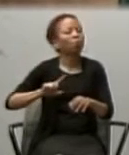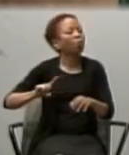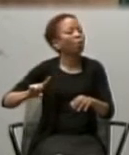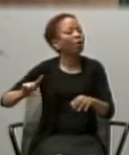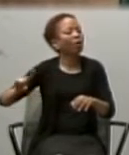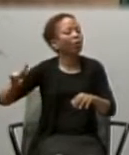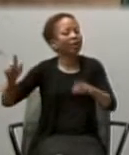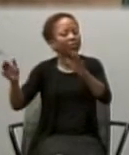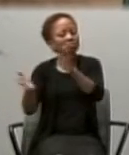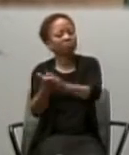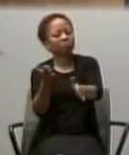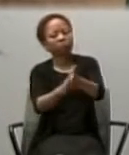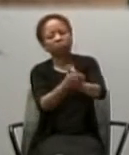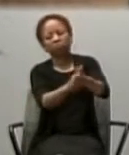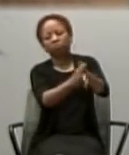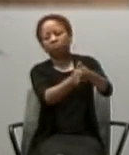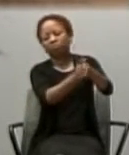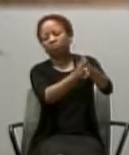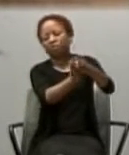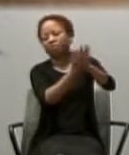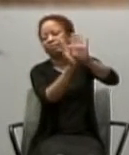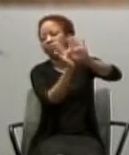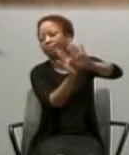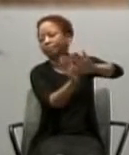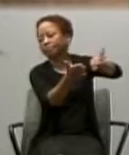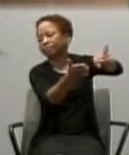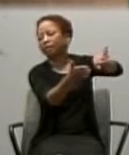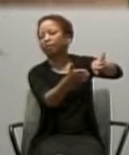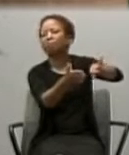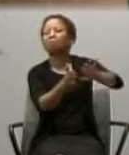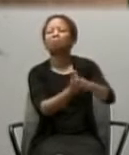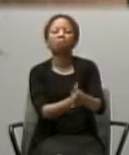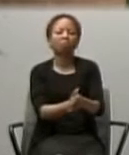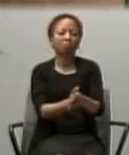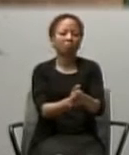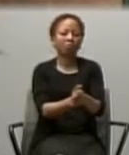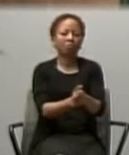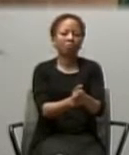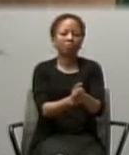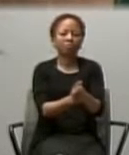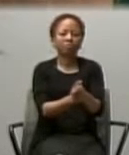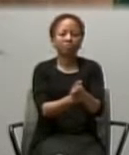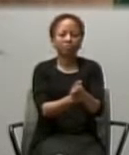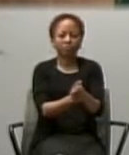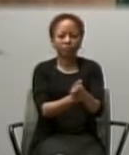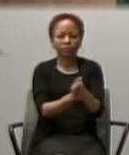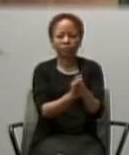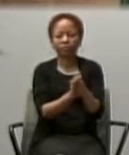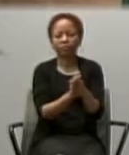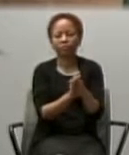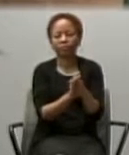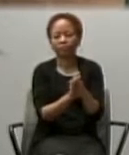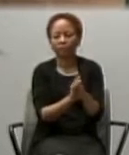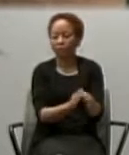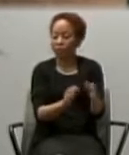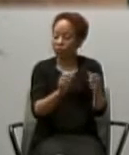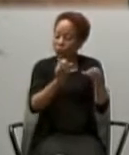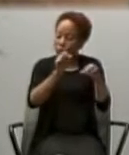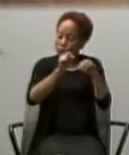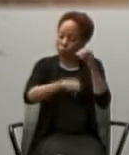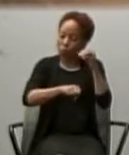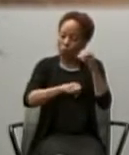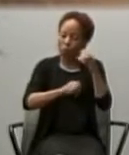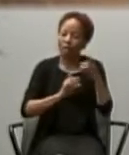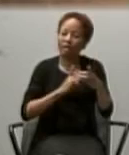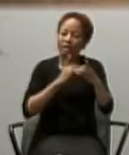shake off the dust from under your feet as a sign to them. So they set off to